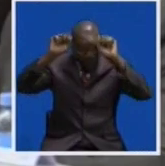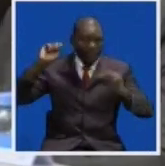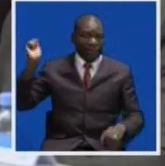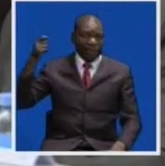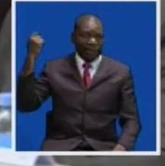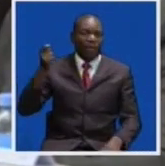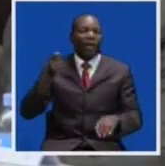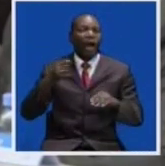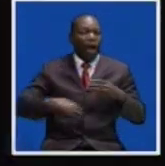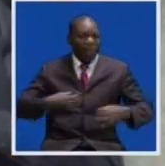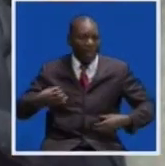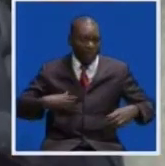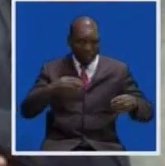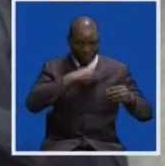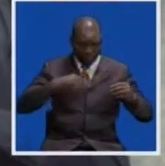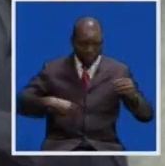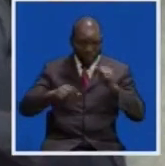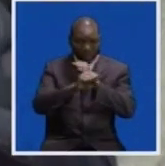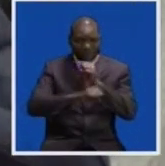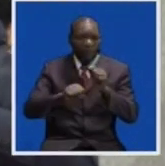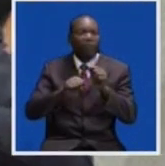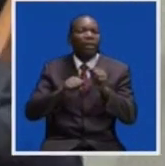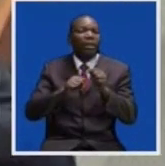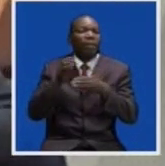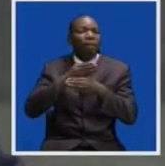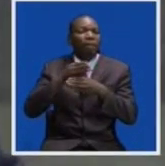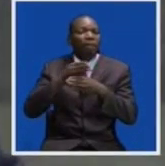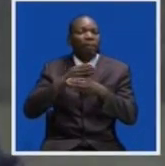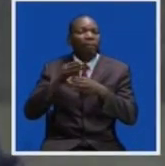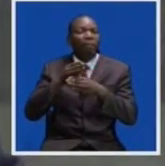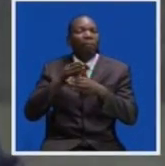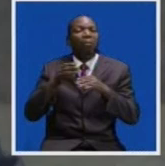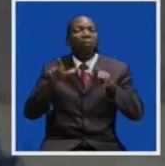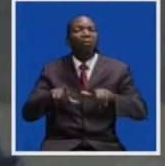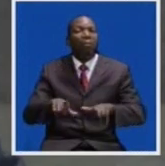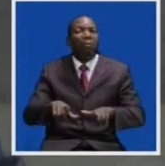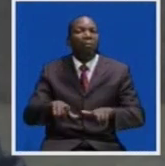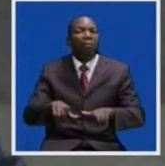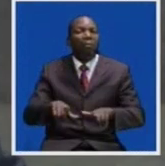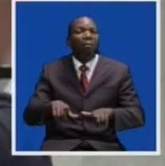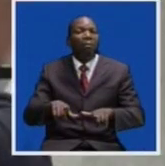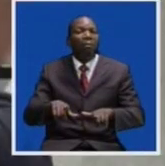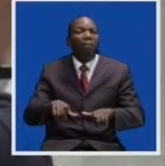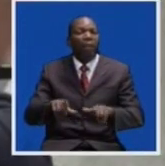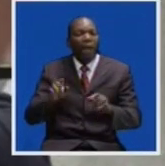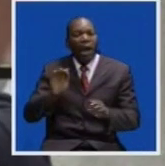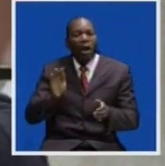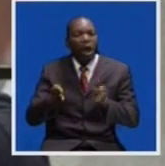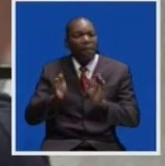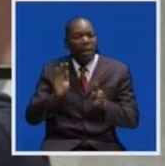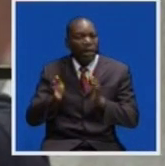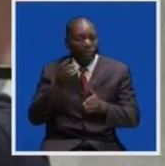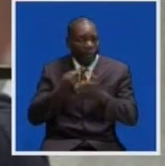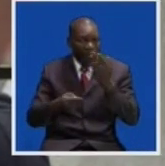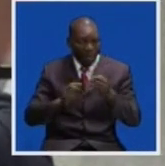trade among Comesa member states. There is very little trade that we do with each other in comparison to what we